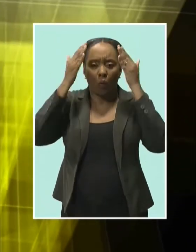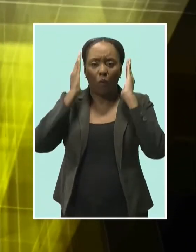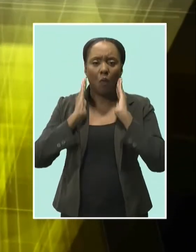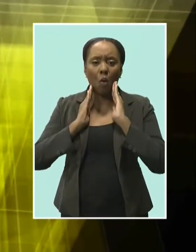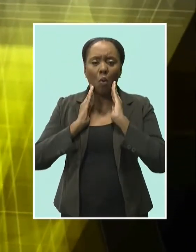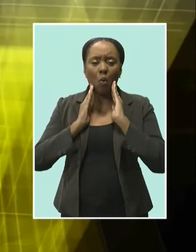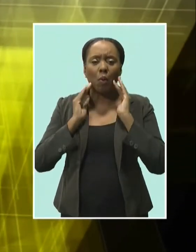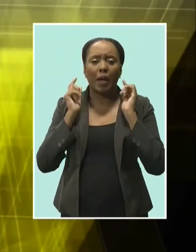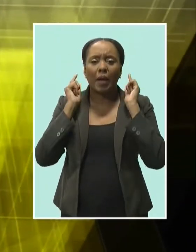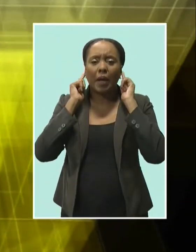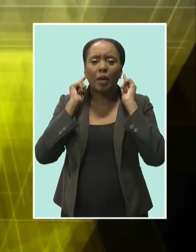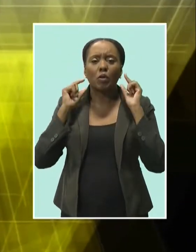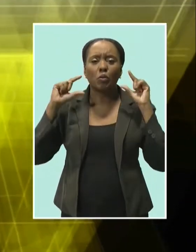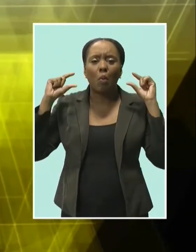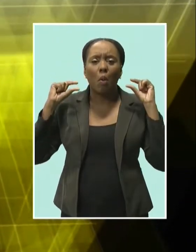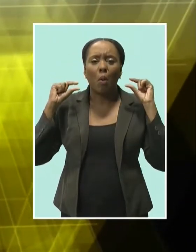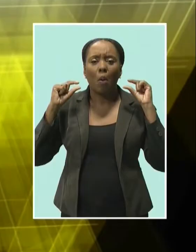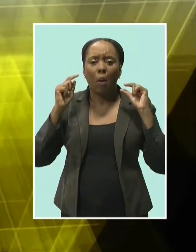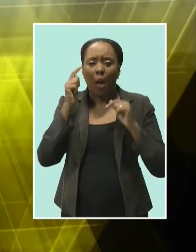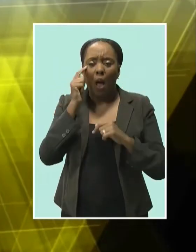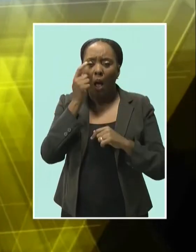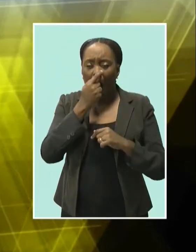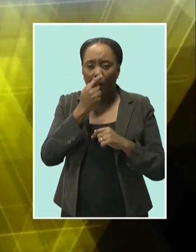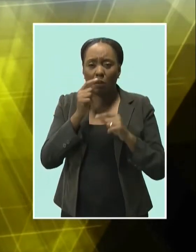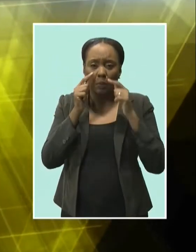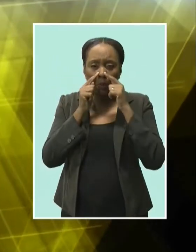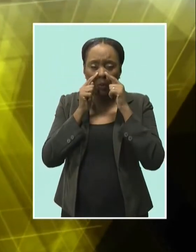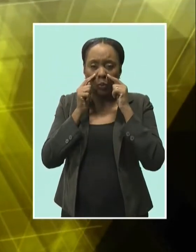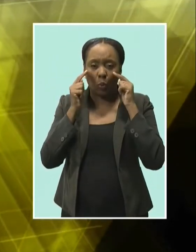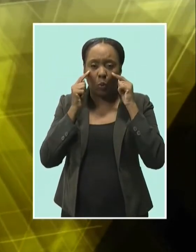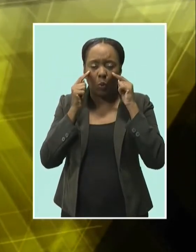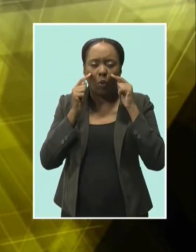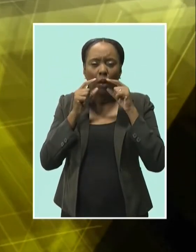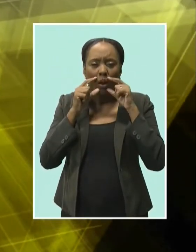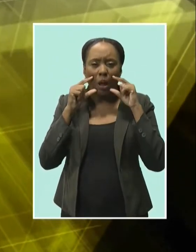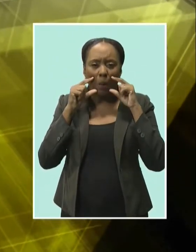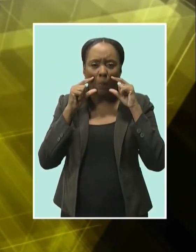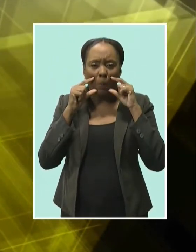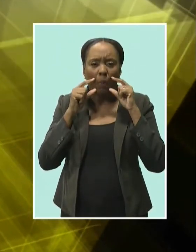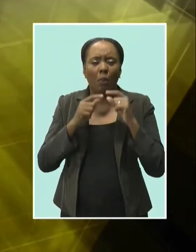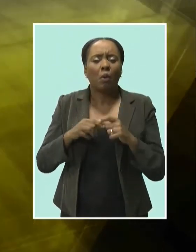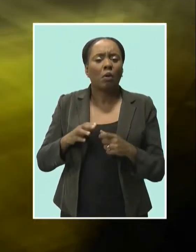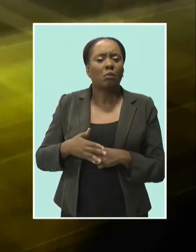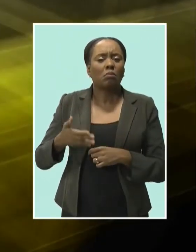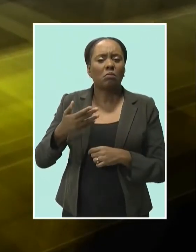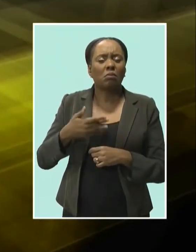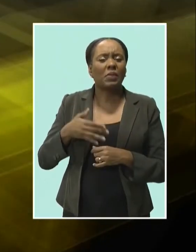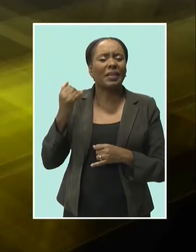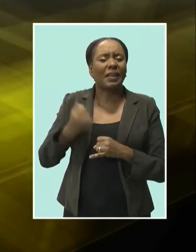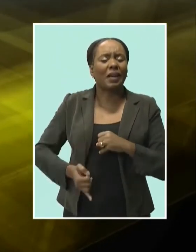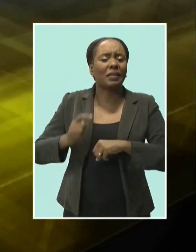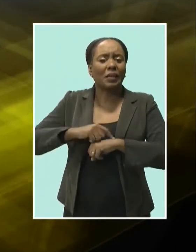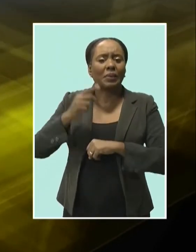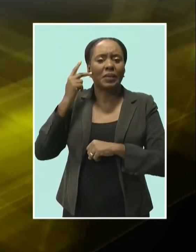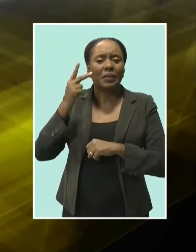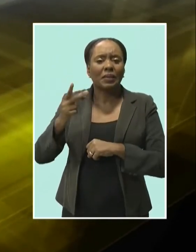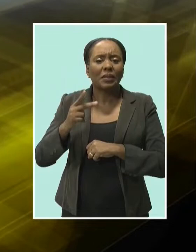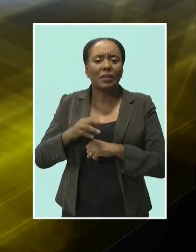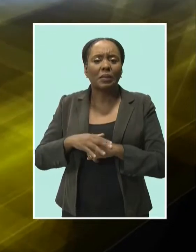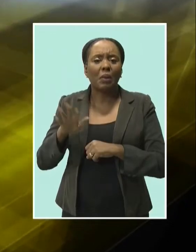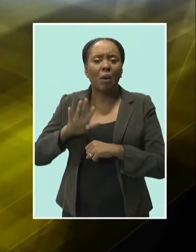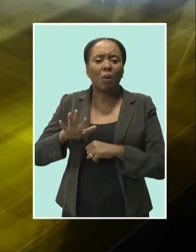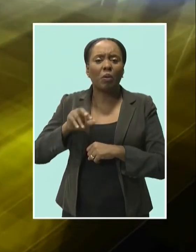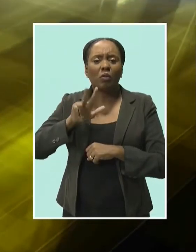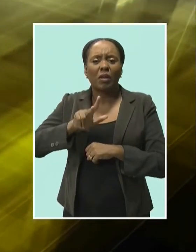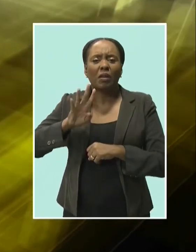medium lips. He was last seen leaving the compound of Corbin's Garage about a quarter past 4 on Friday afternoon traveling the direction of the